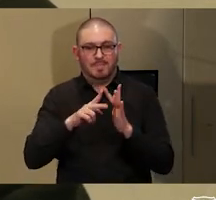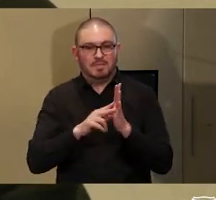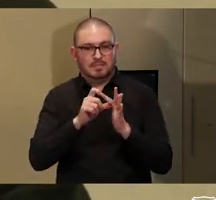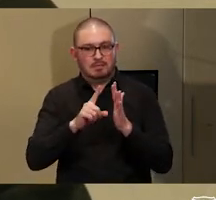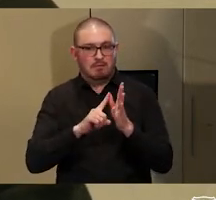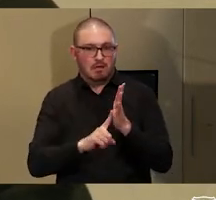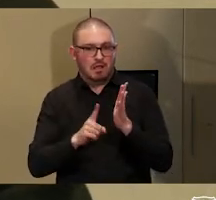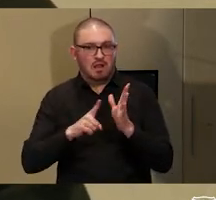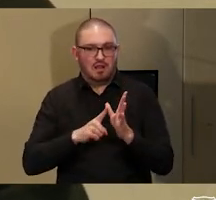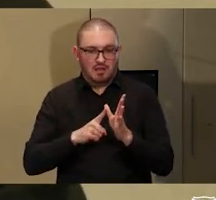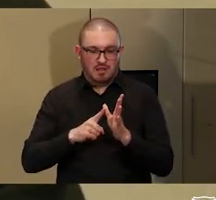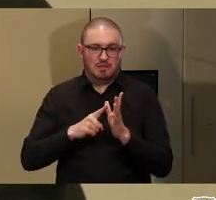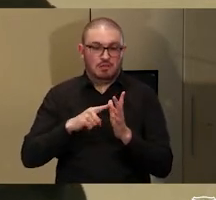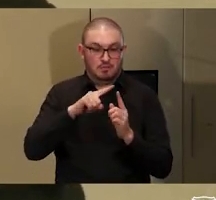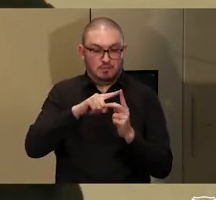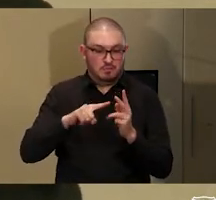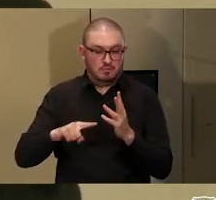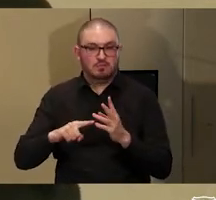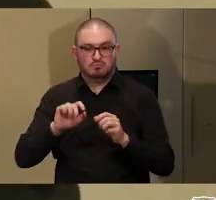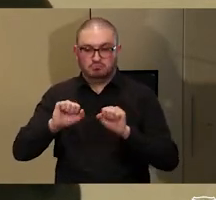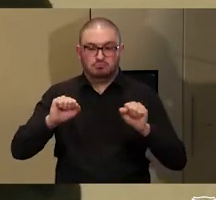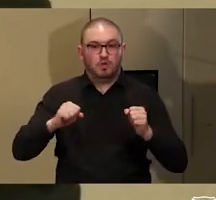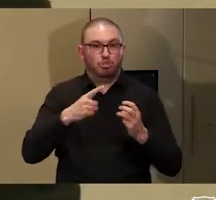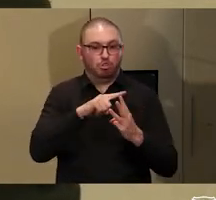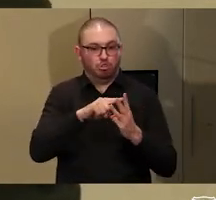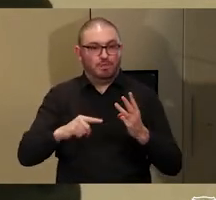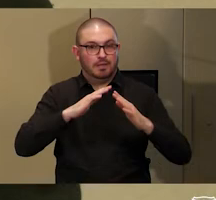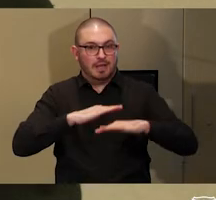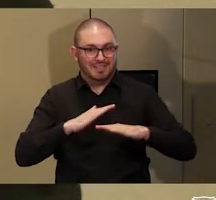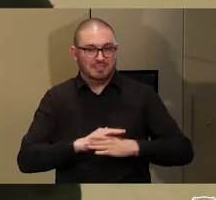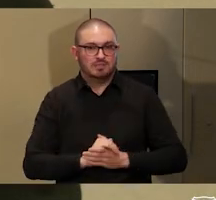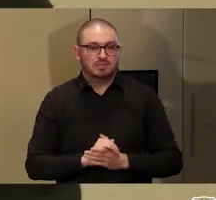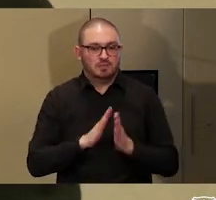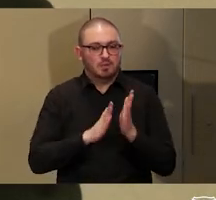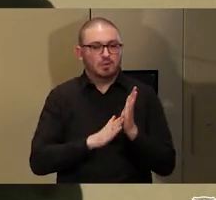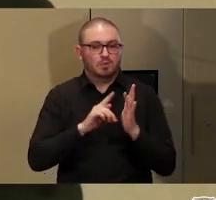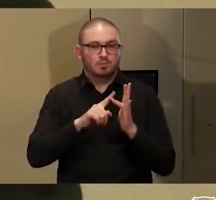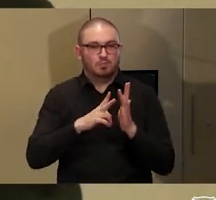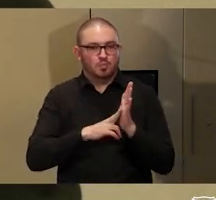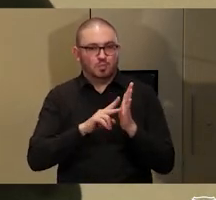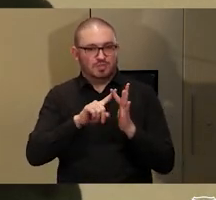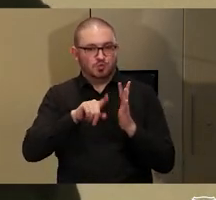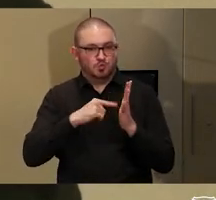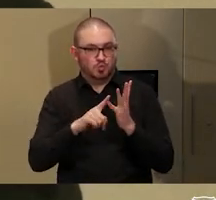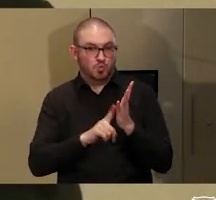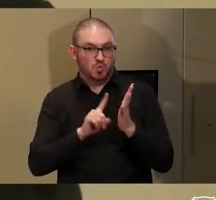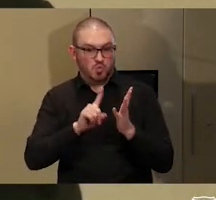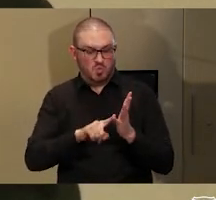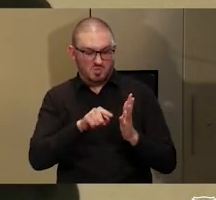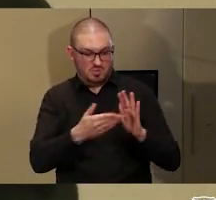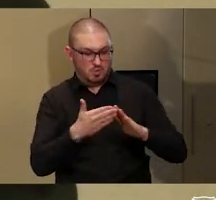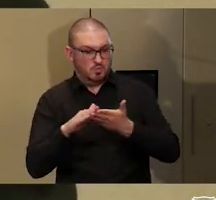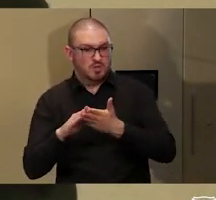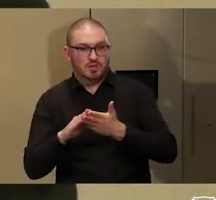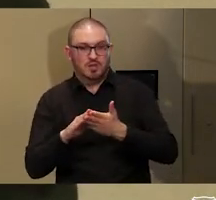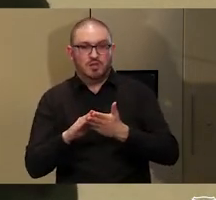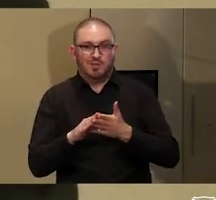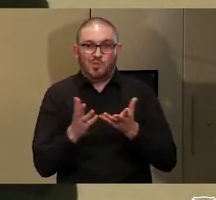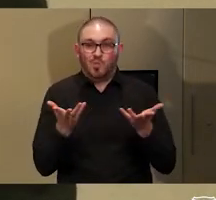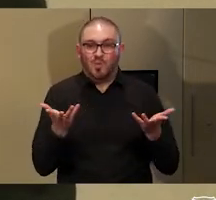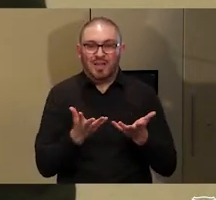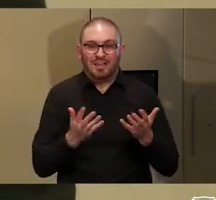Yunkandara people. Morijulu is a community that exists, or is situated,